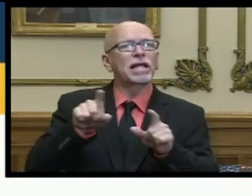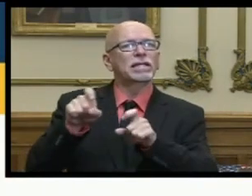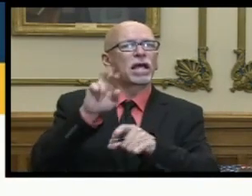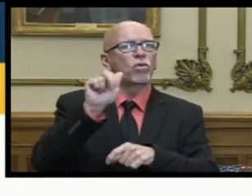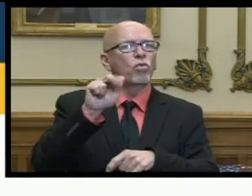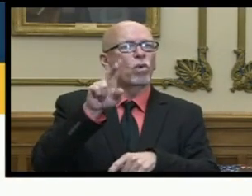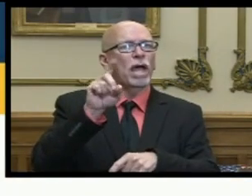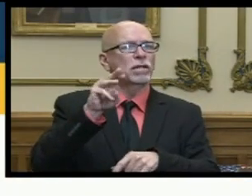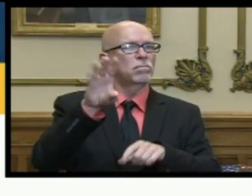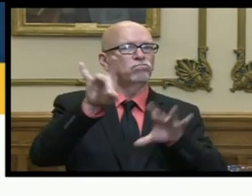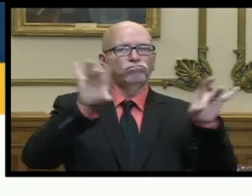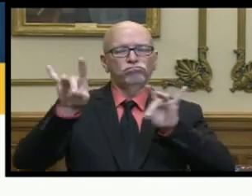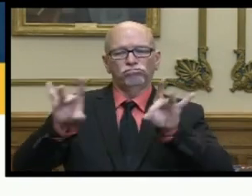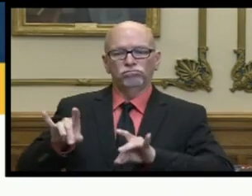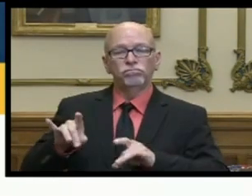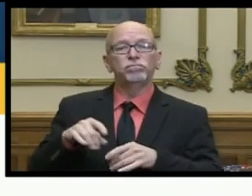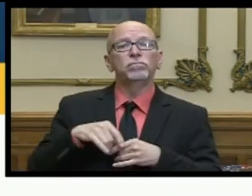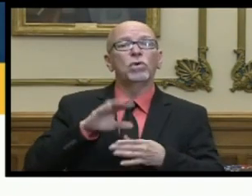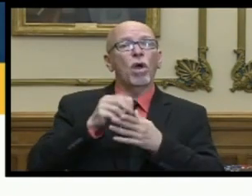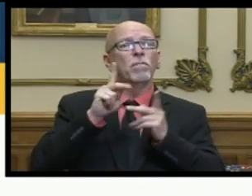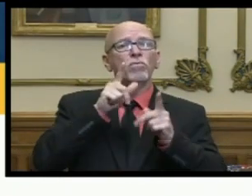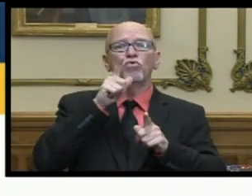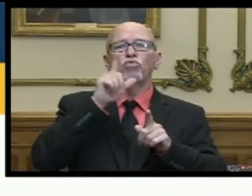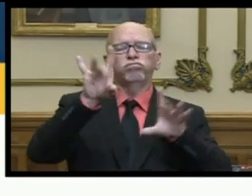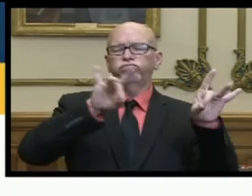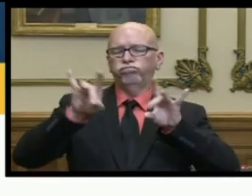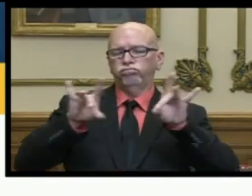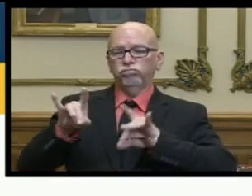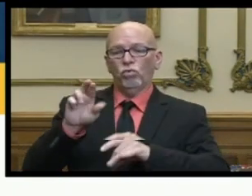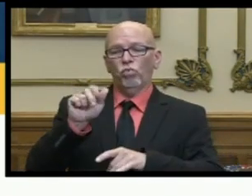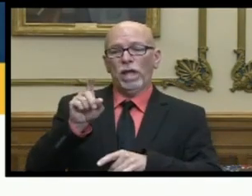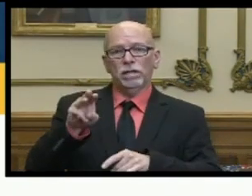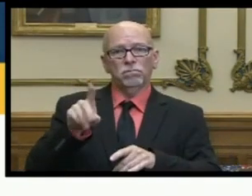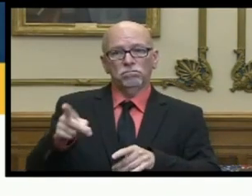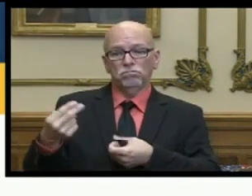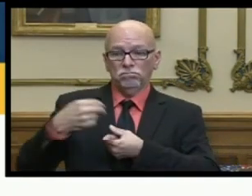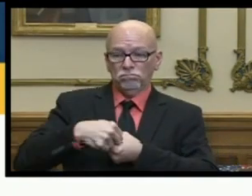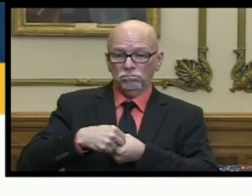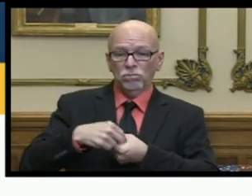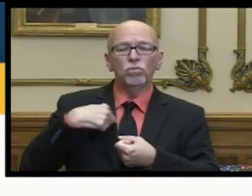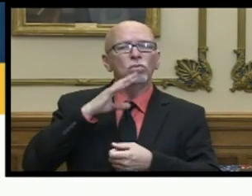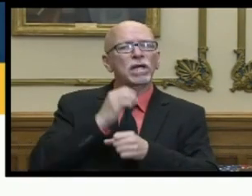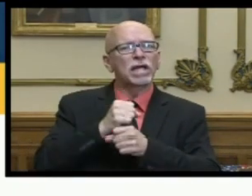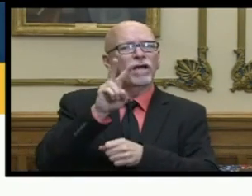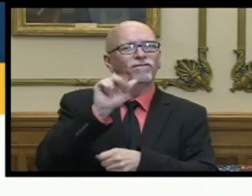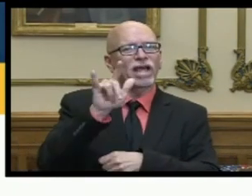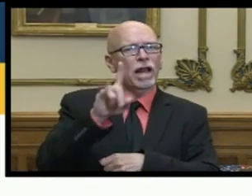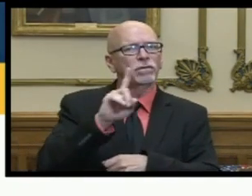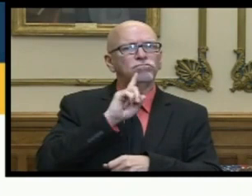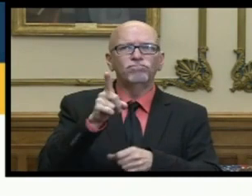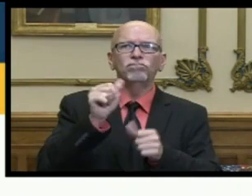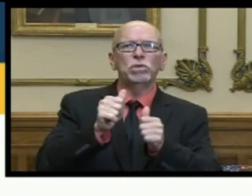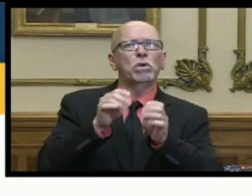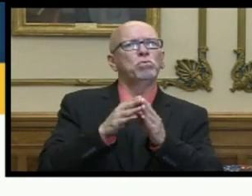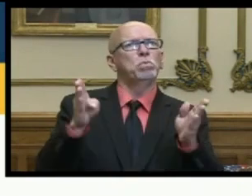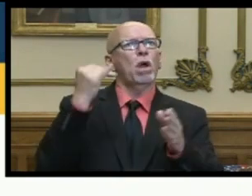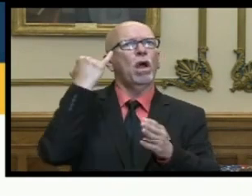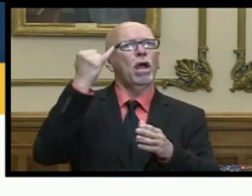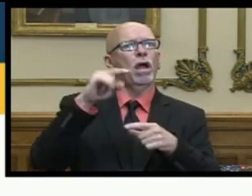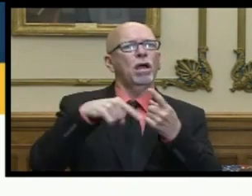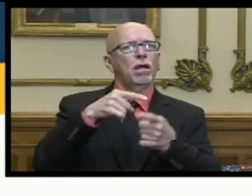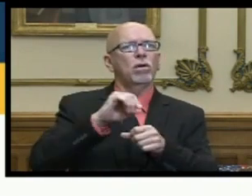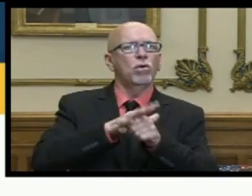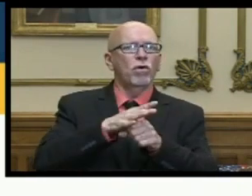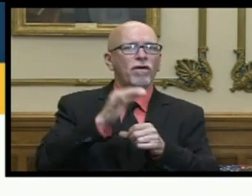sample when all people who were randomly selected participate we get a valid generalizable estimate of the sars